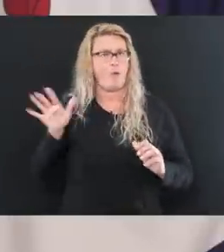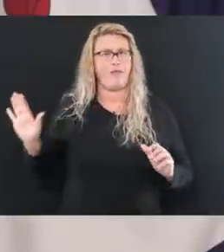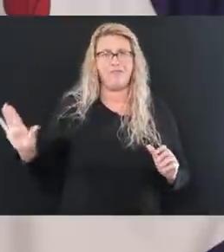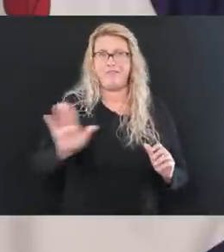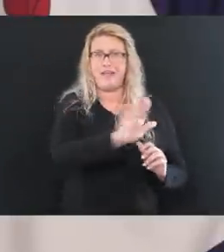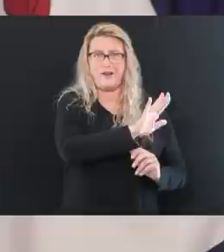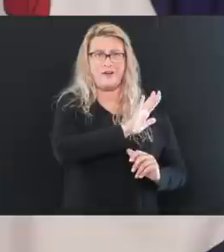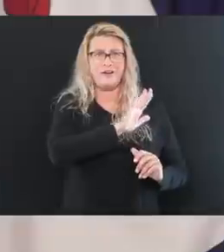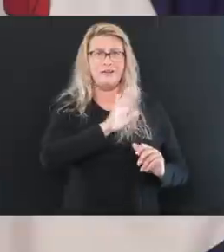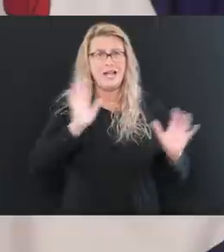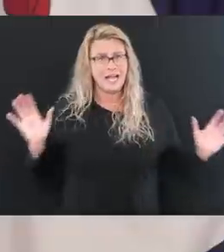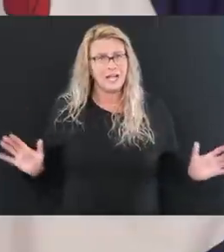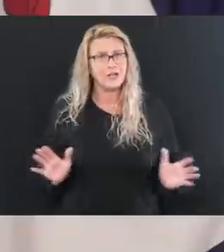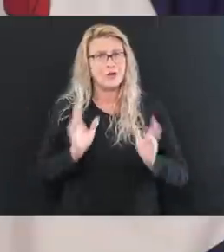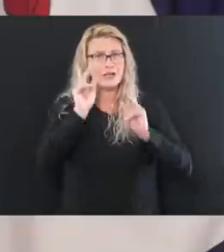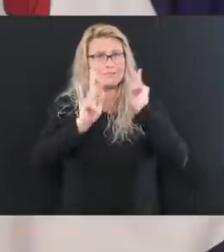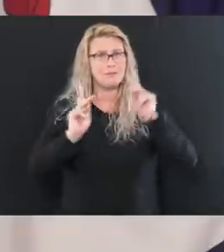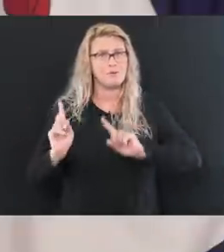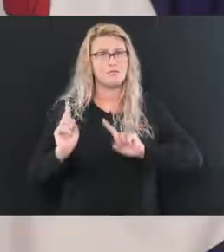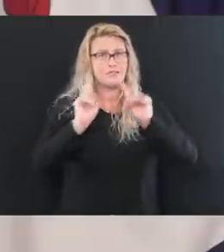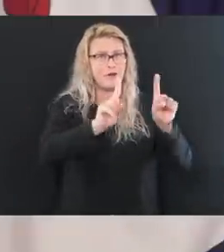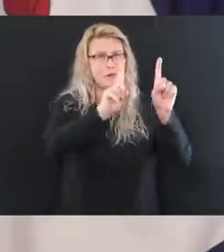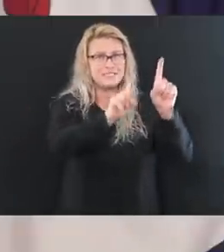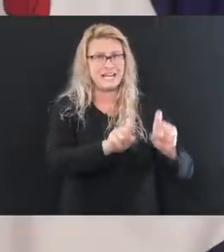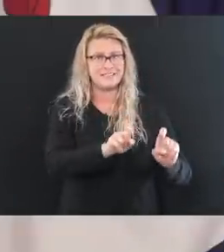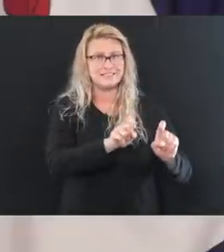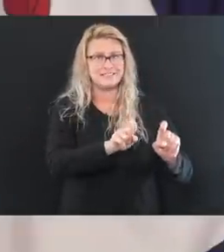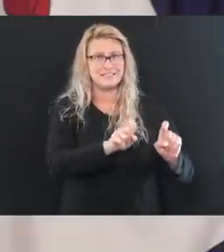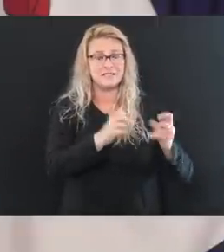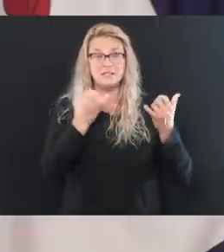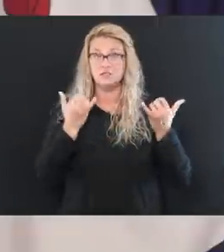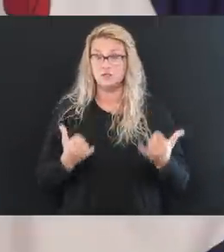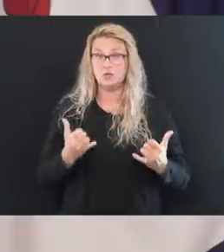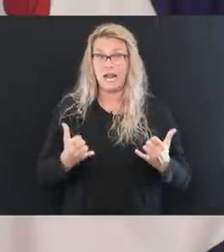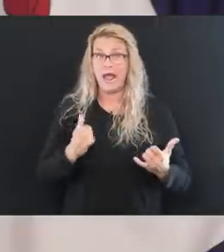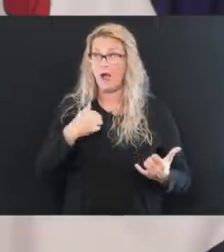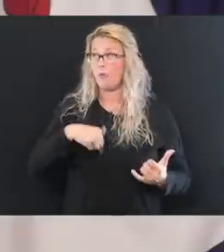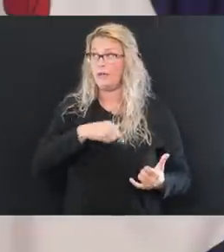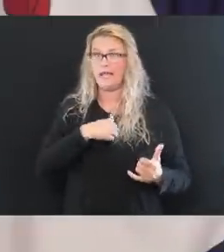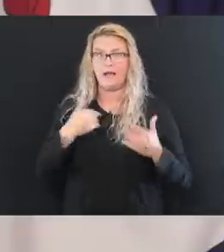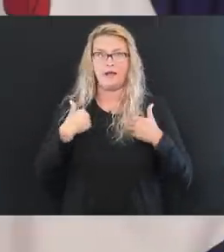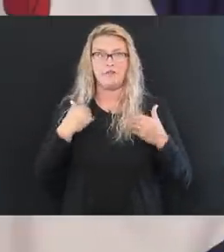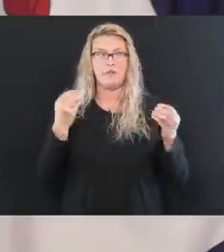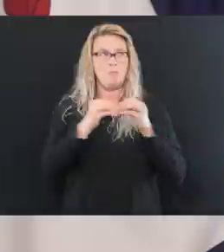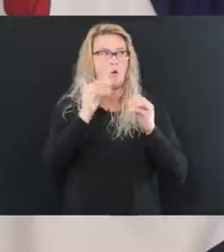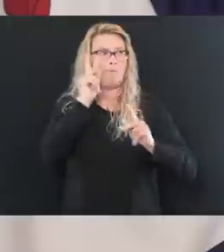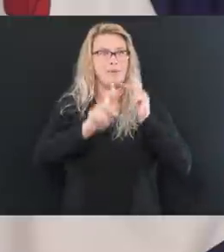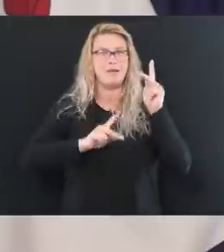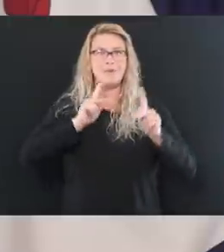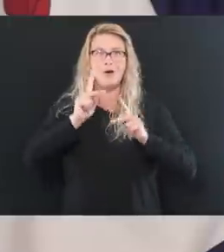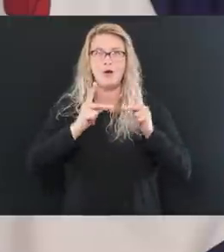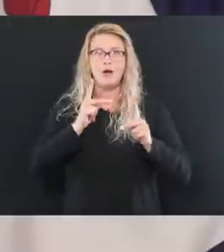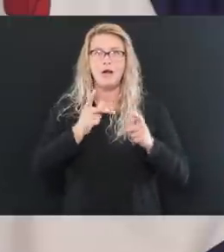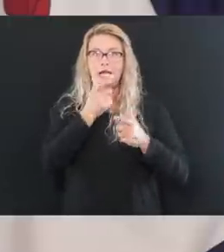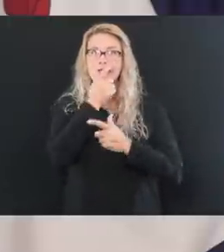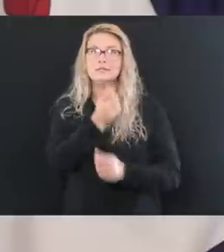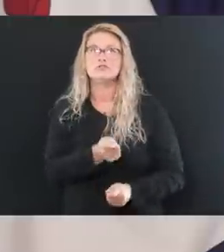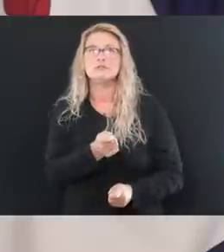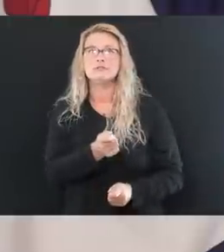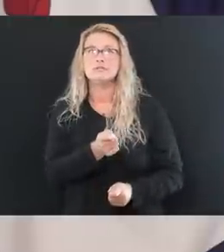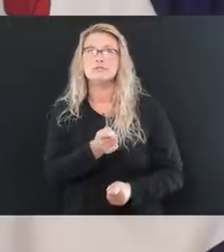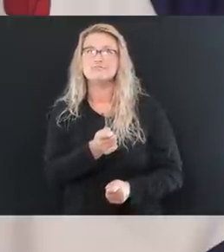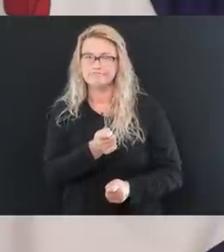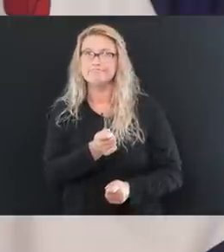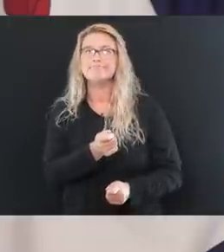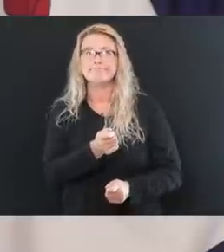encourage people to come and get tested. So now we've got a real movement going on, do we not, on people coming and